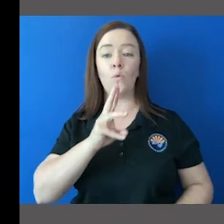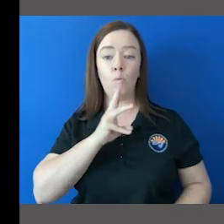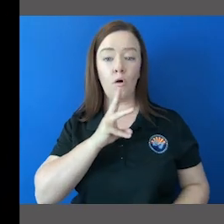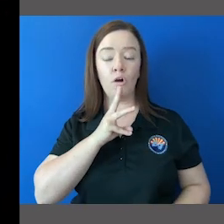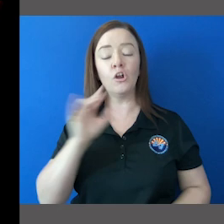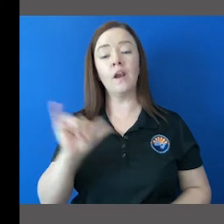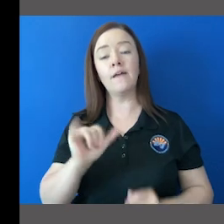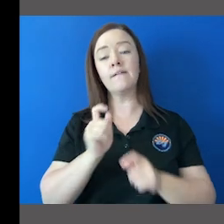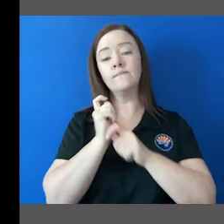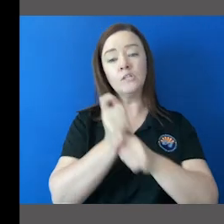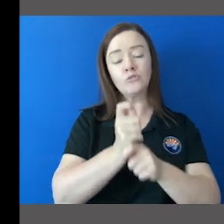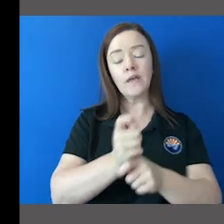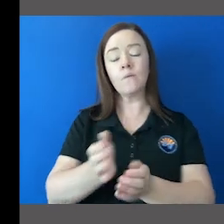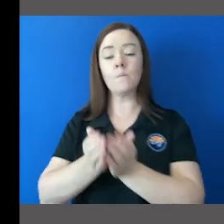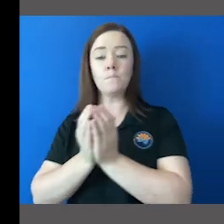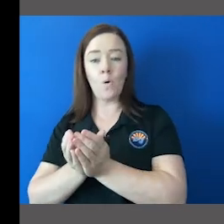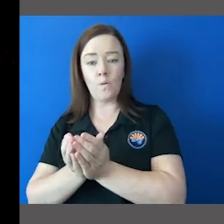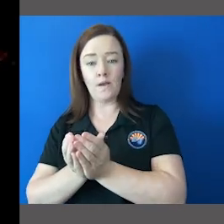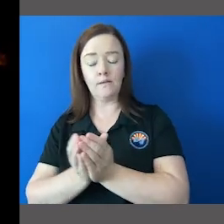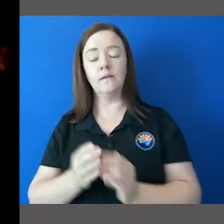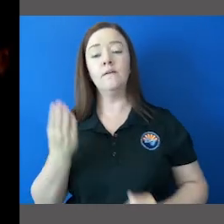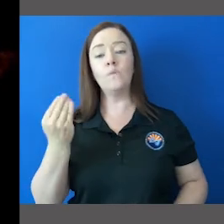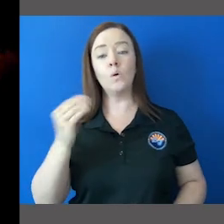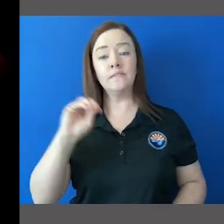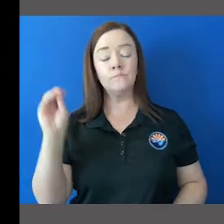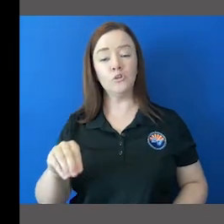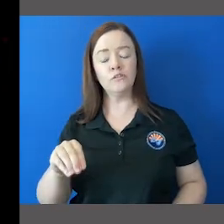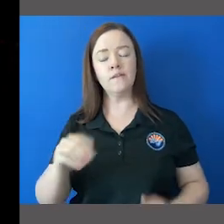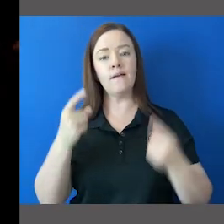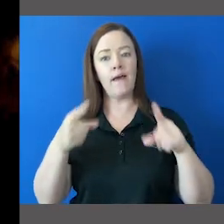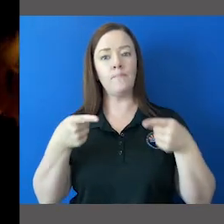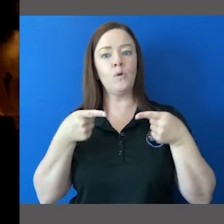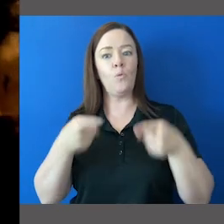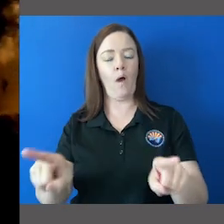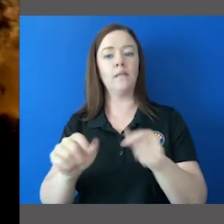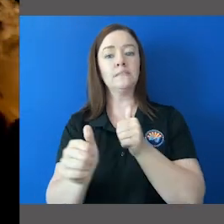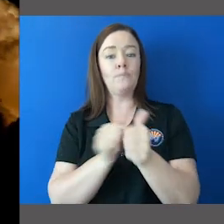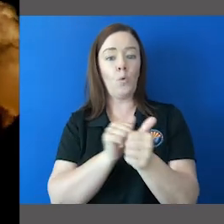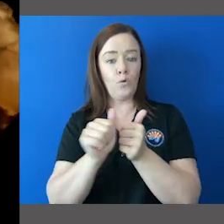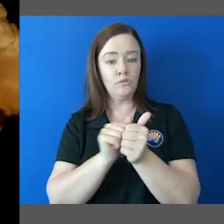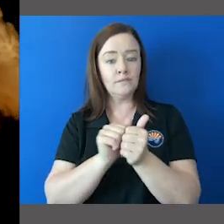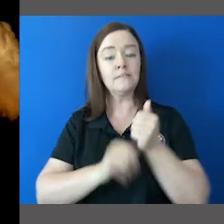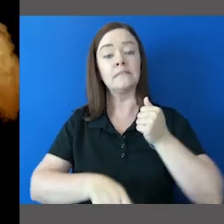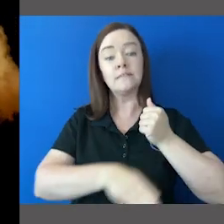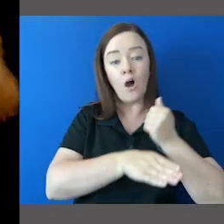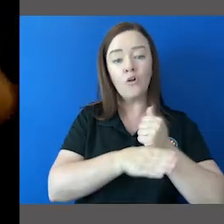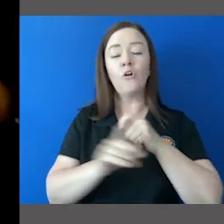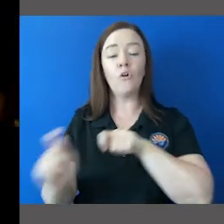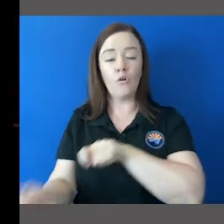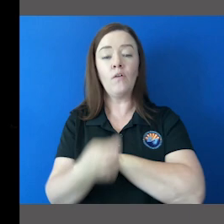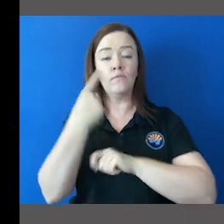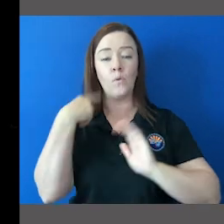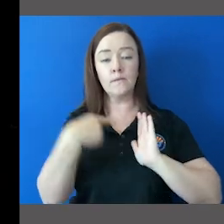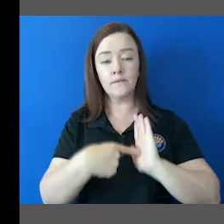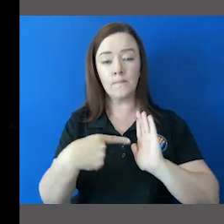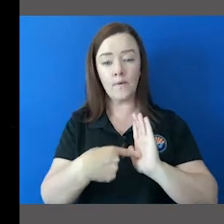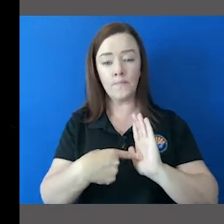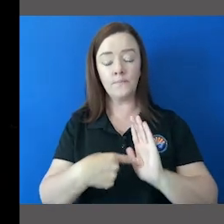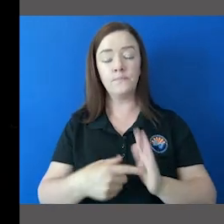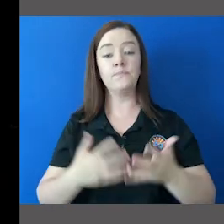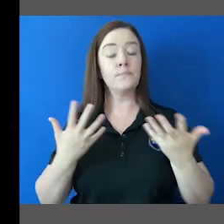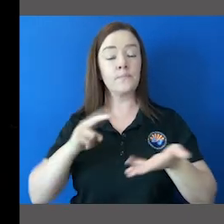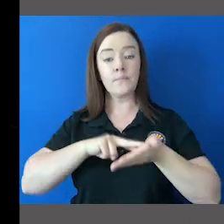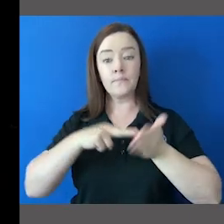fishing or boating and 14% occur while playing sports such as soccer or golf so